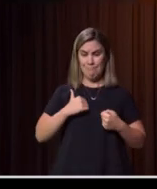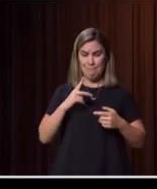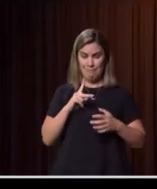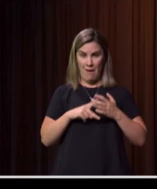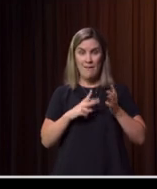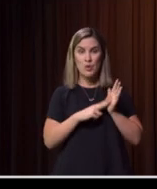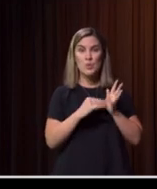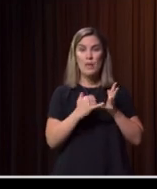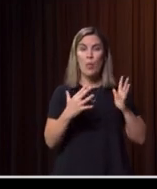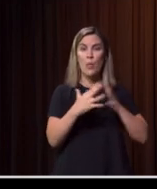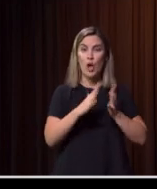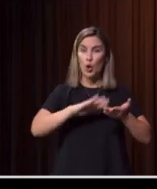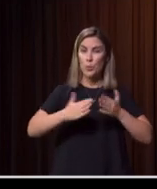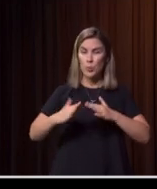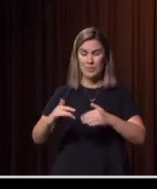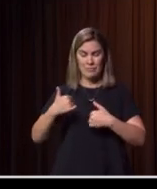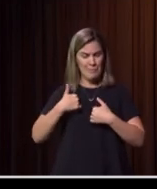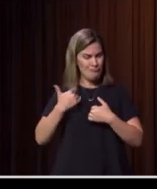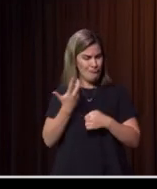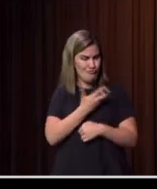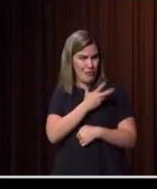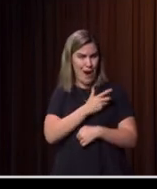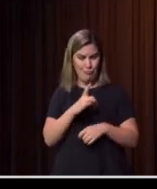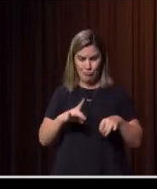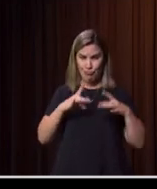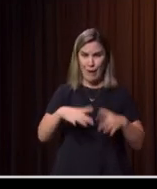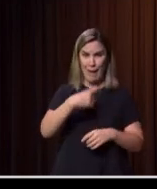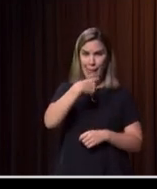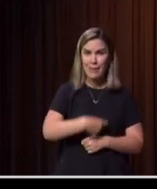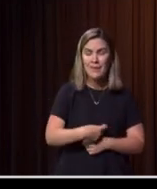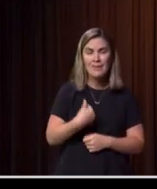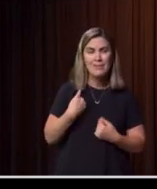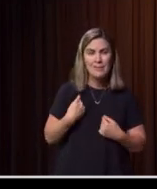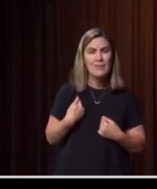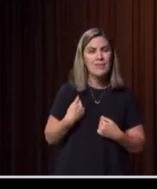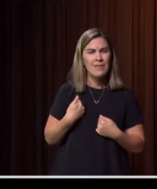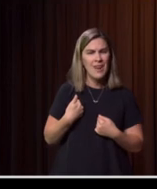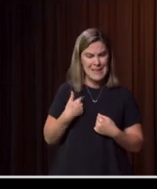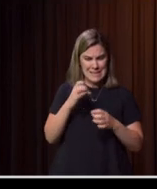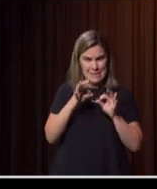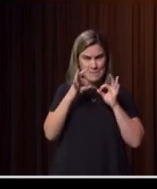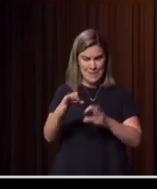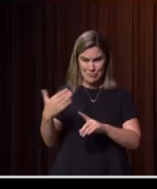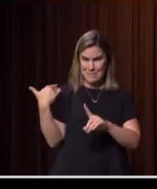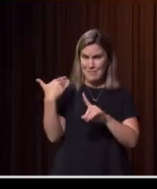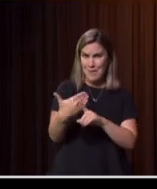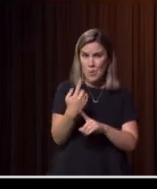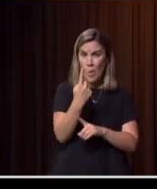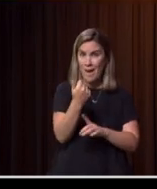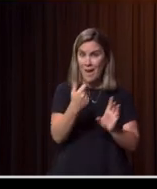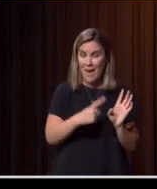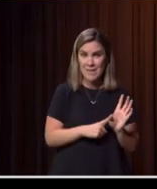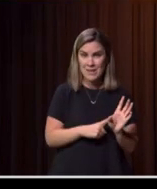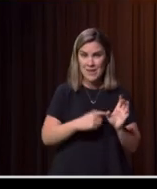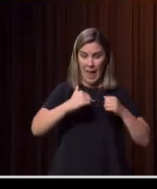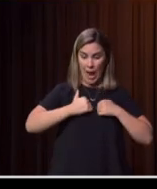community. I'm very proud to be an Australian, particularly given what we've seen and experienced in this last 12 or 18 months. But the way in which we've